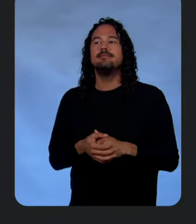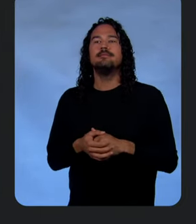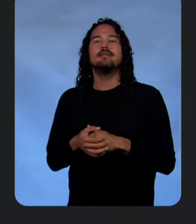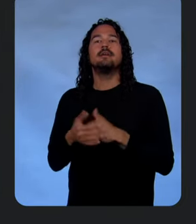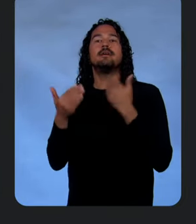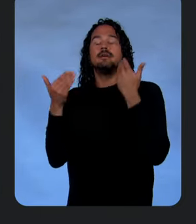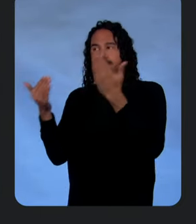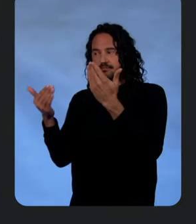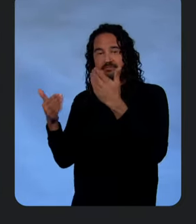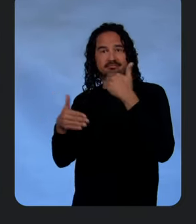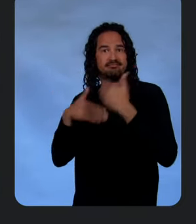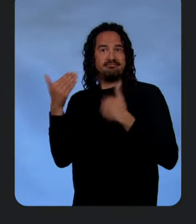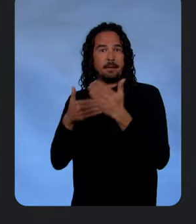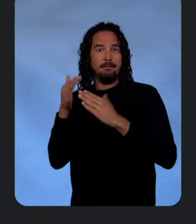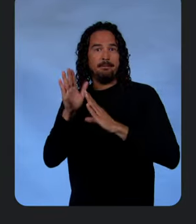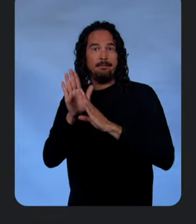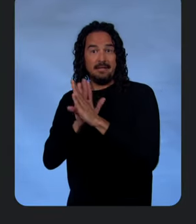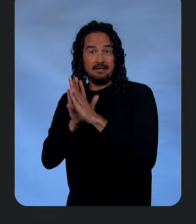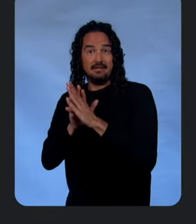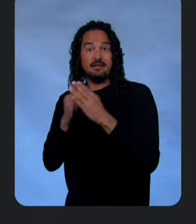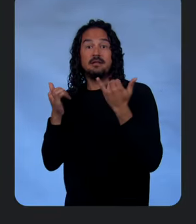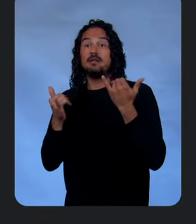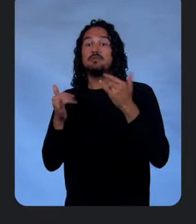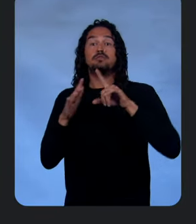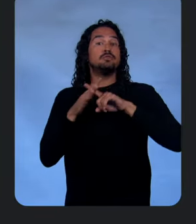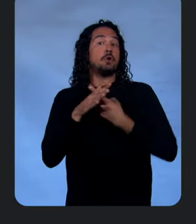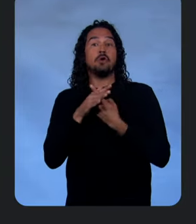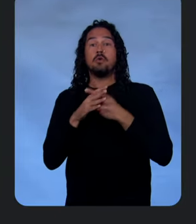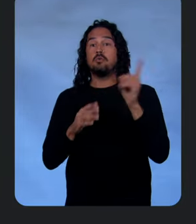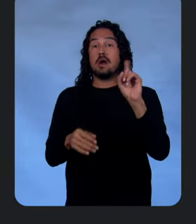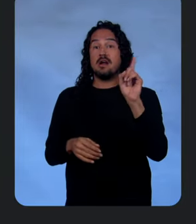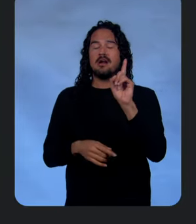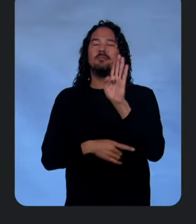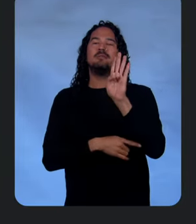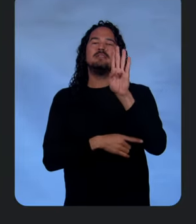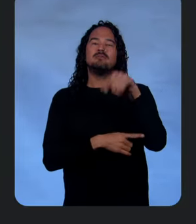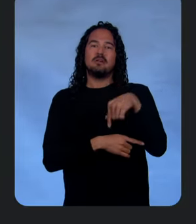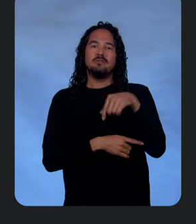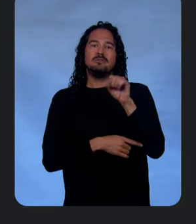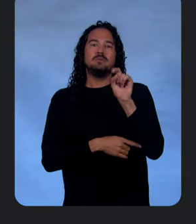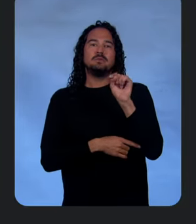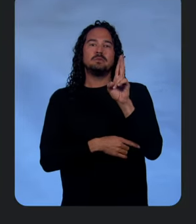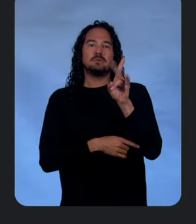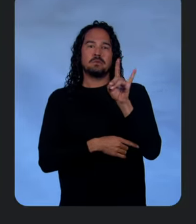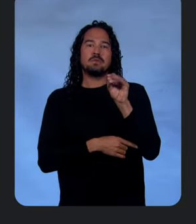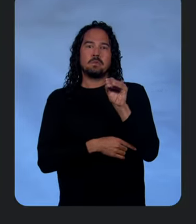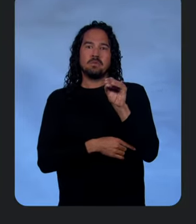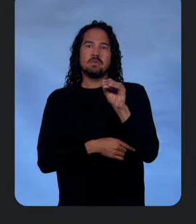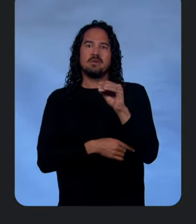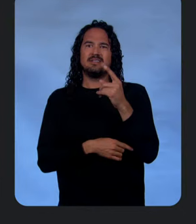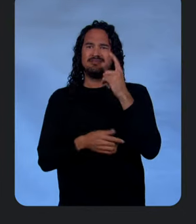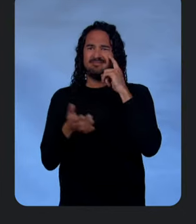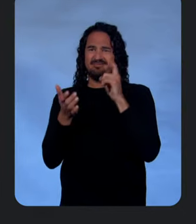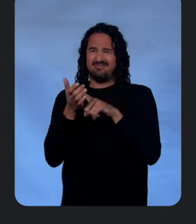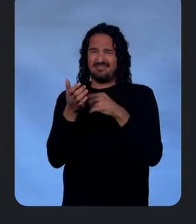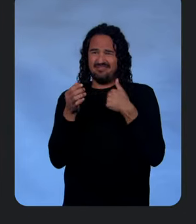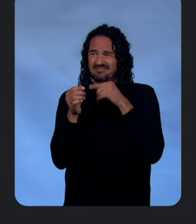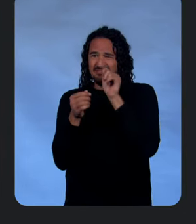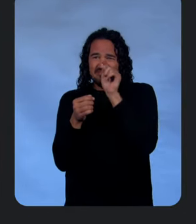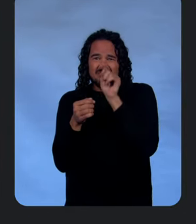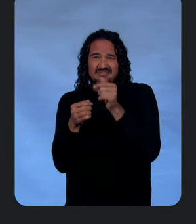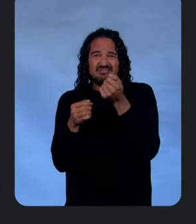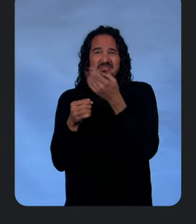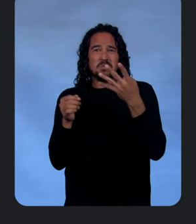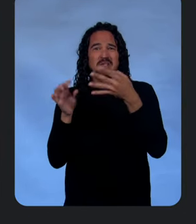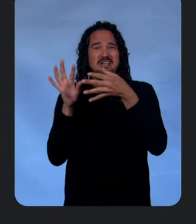go ahead and get this built, right? So, the first thing I'm here, I'm just in the BigQuery home. We can see that I actually have a few things here for my social media that